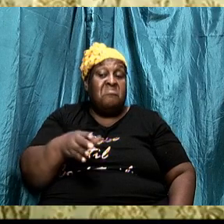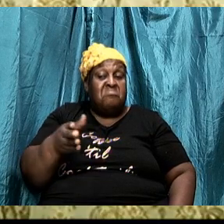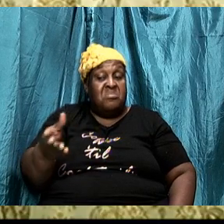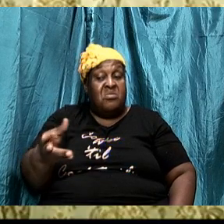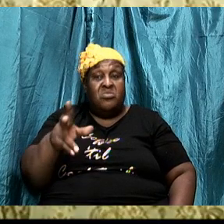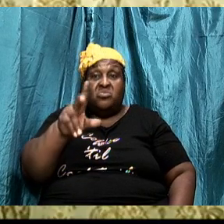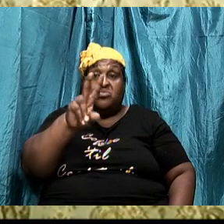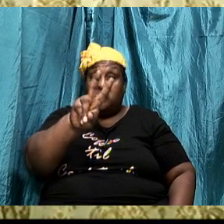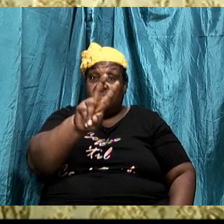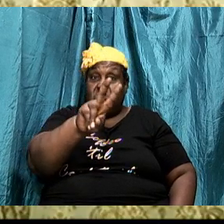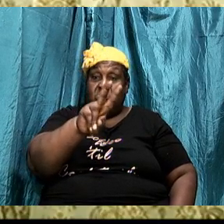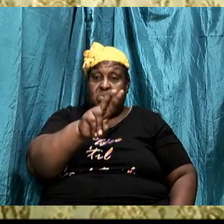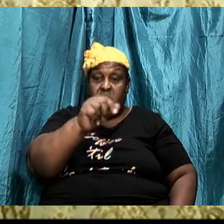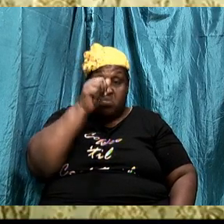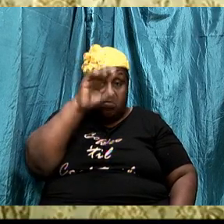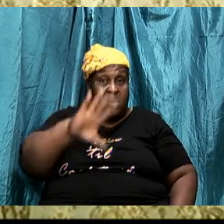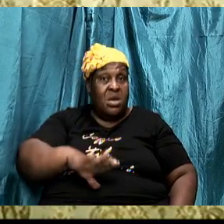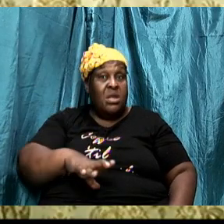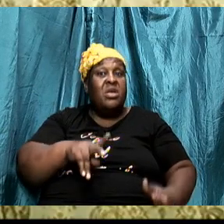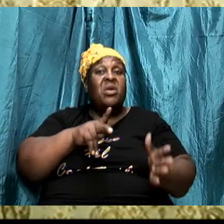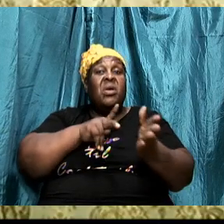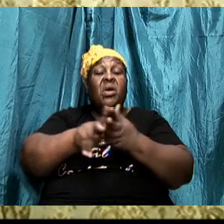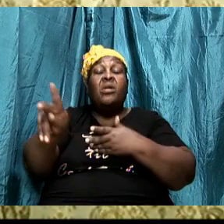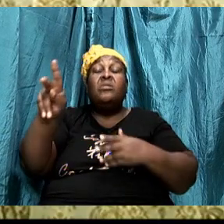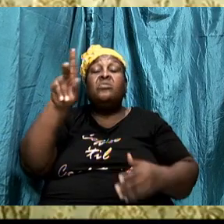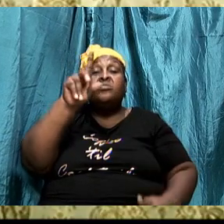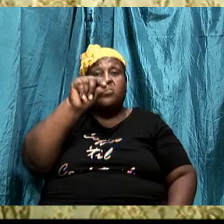killed the 20